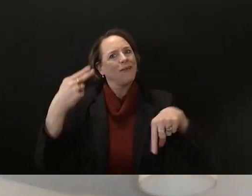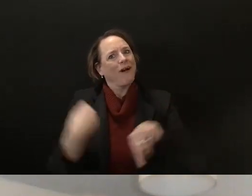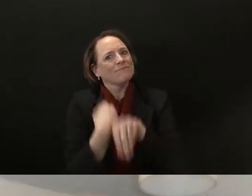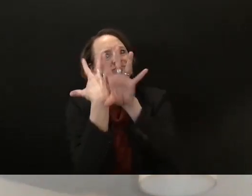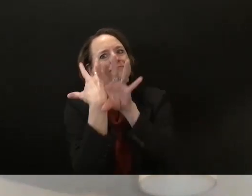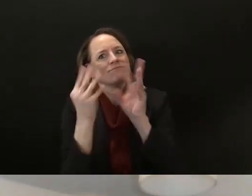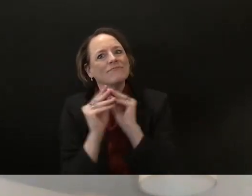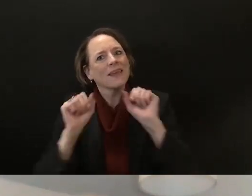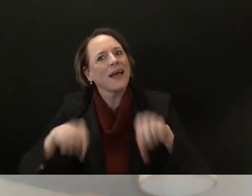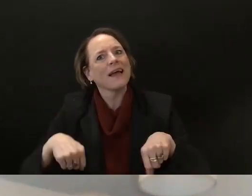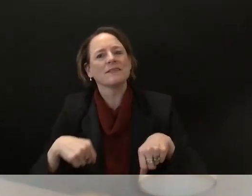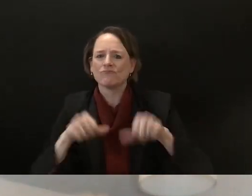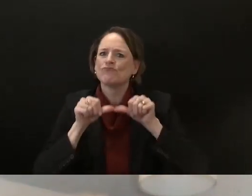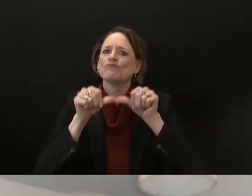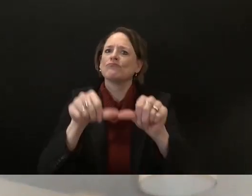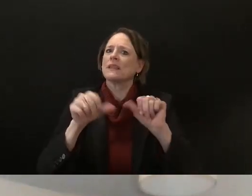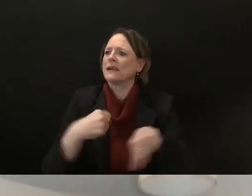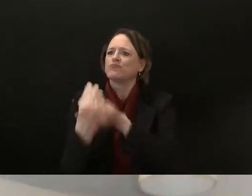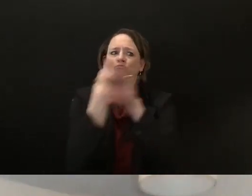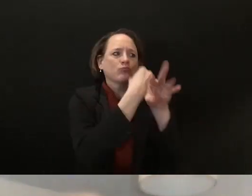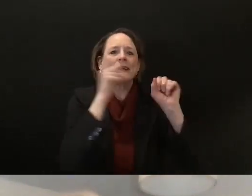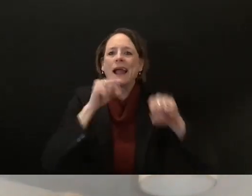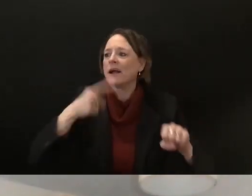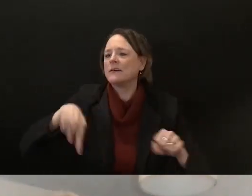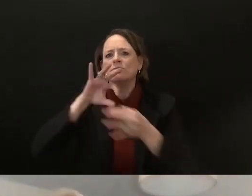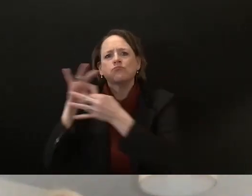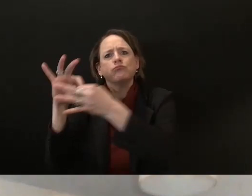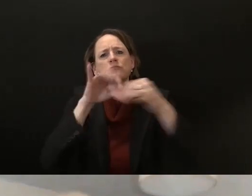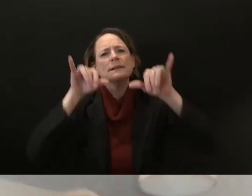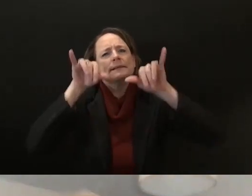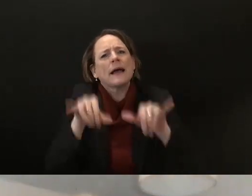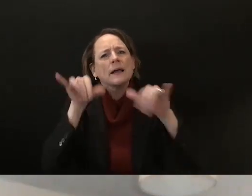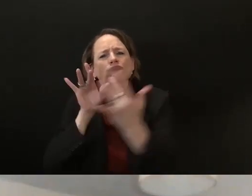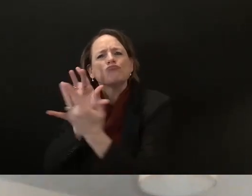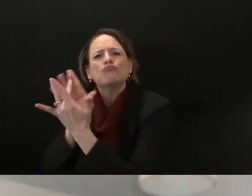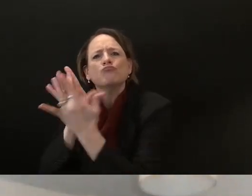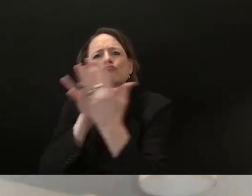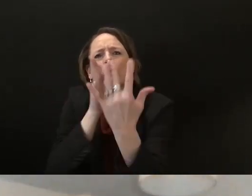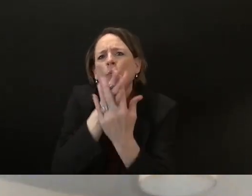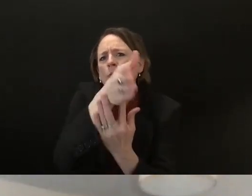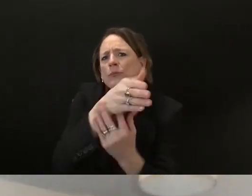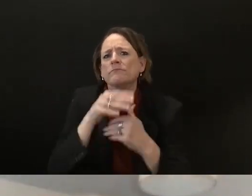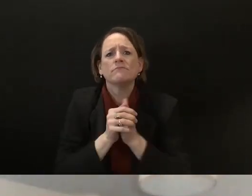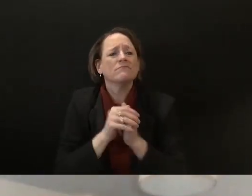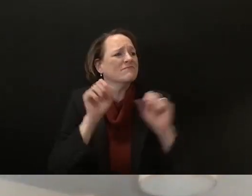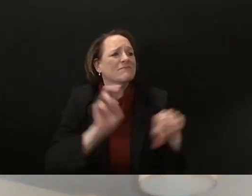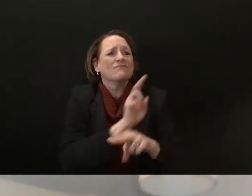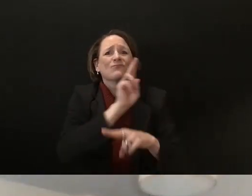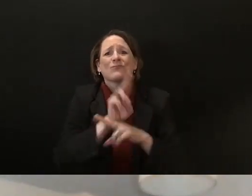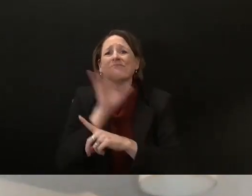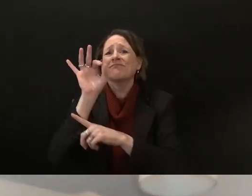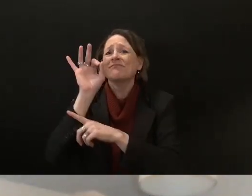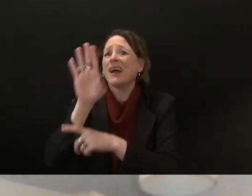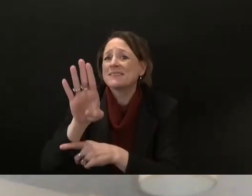have um official facebook accounts official twitter accounts that we post um